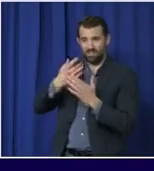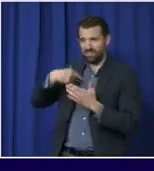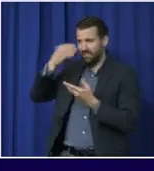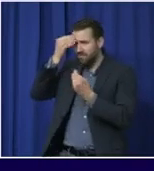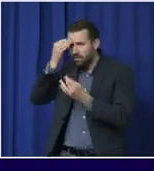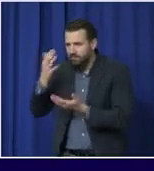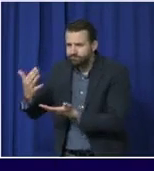contact tracing.